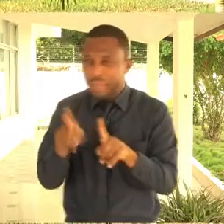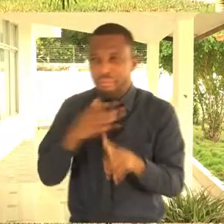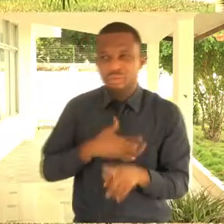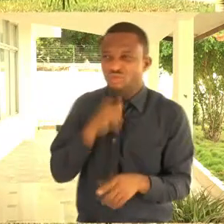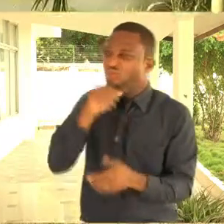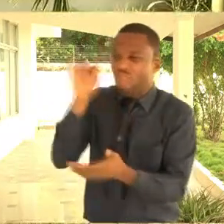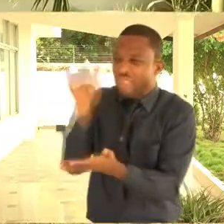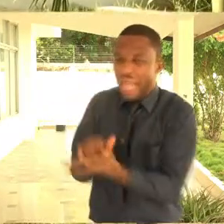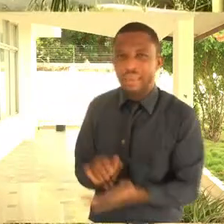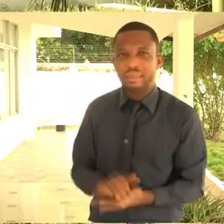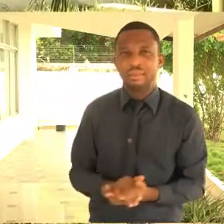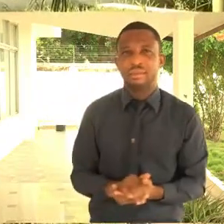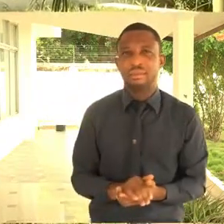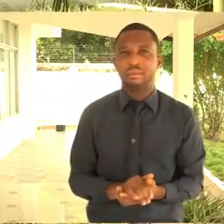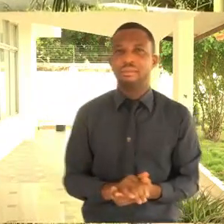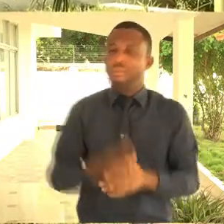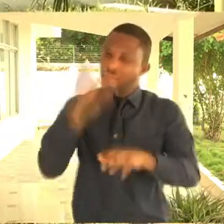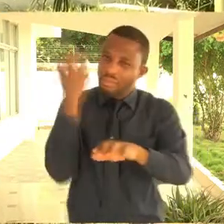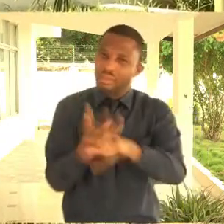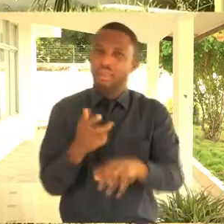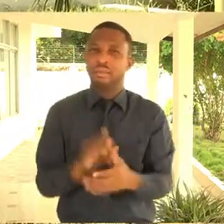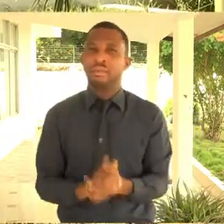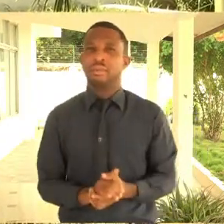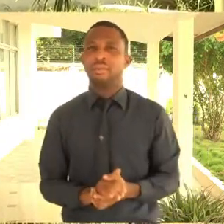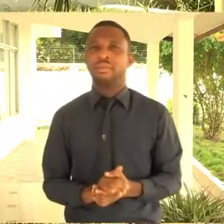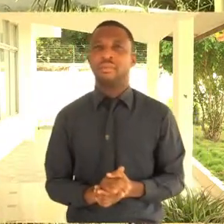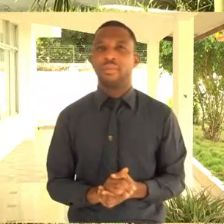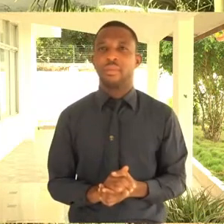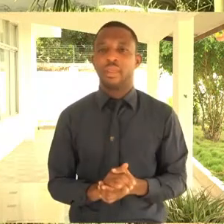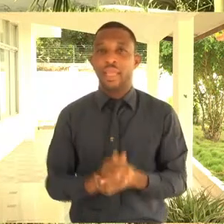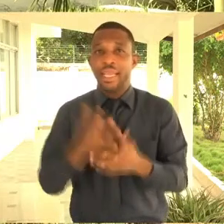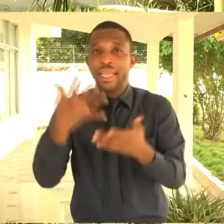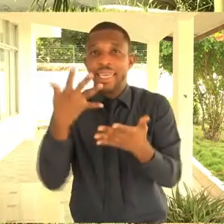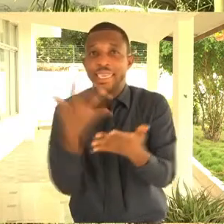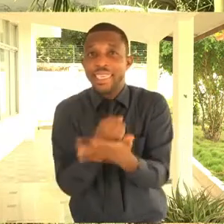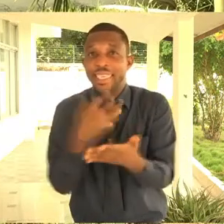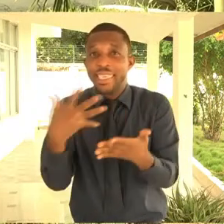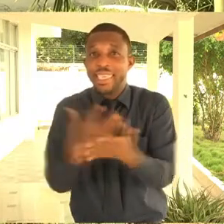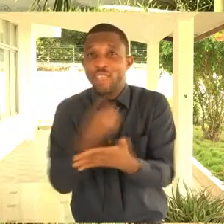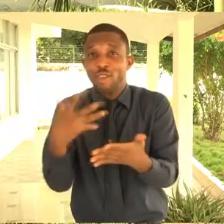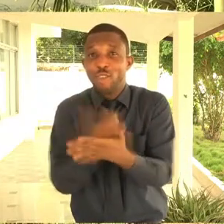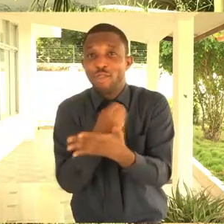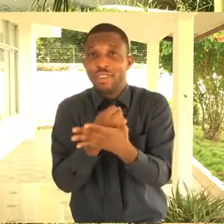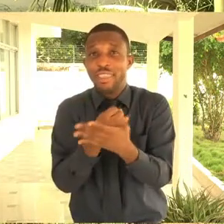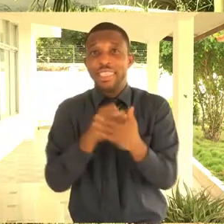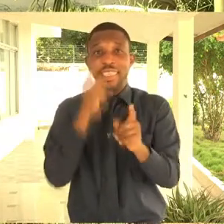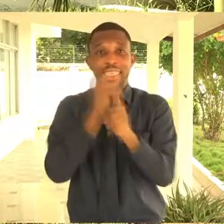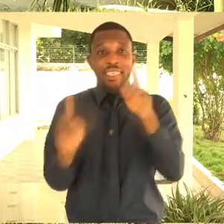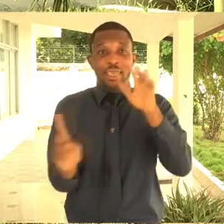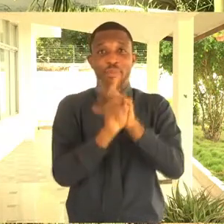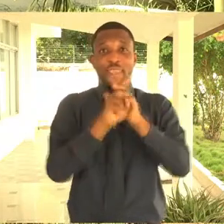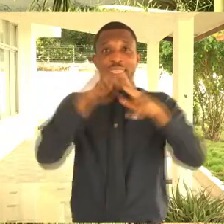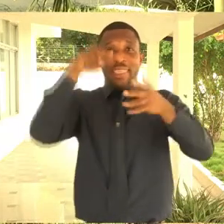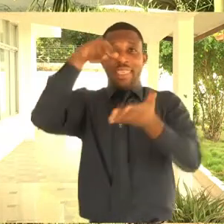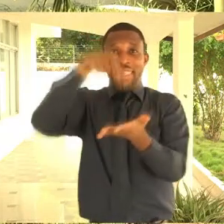When there is, for example, the news, there's no way you can go on air without preparing. So you get all these information, you read